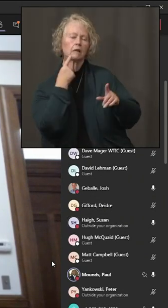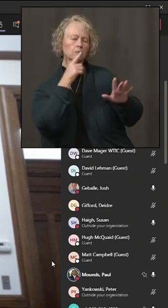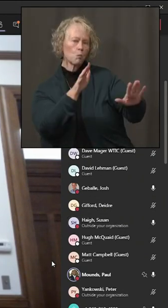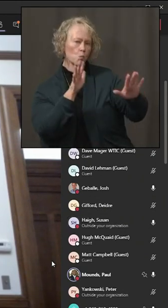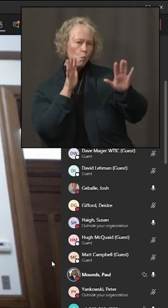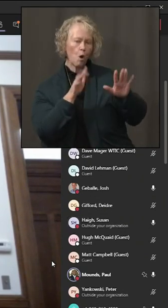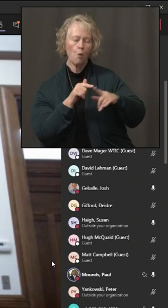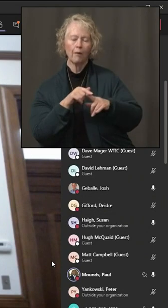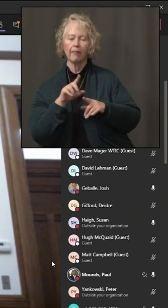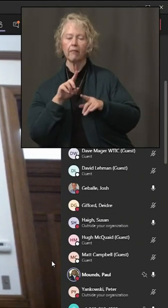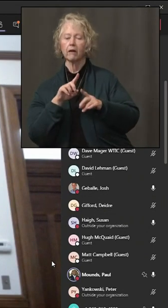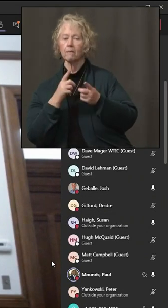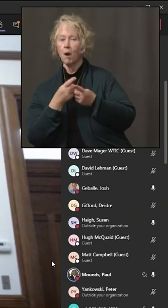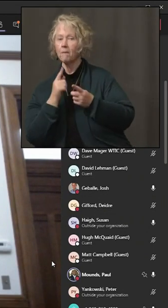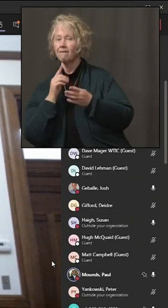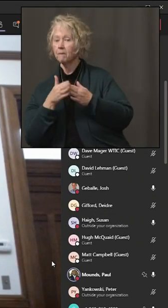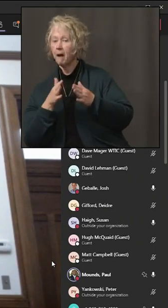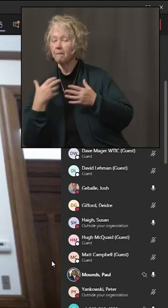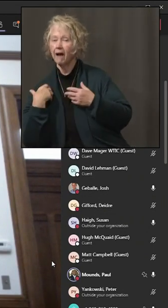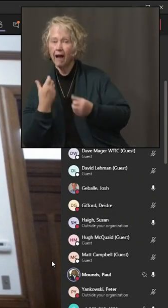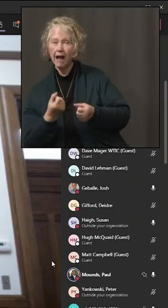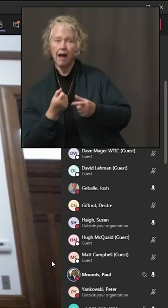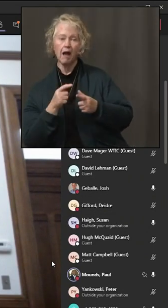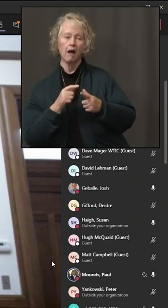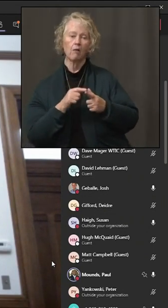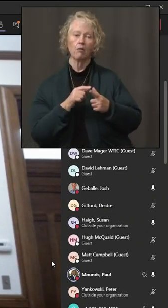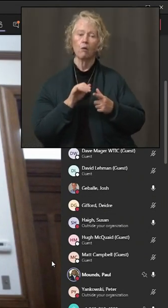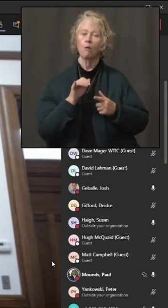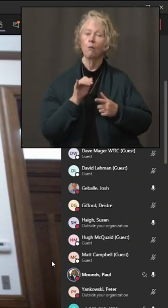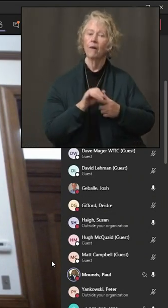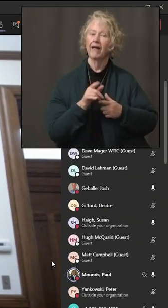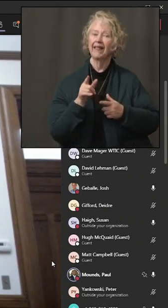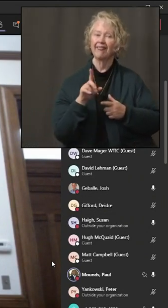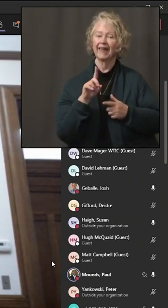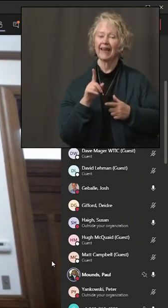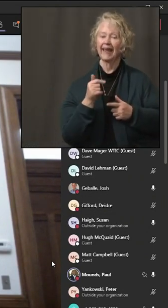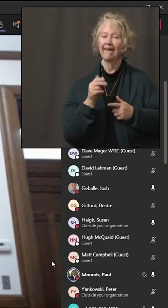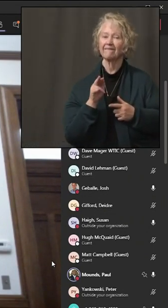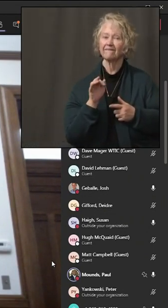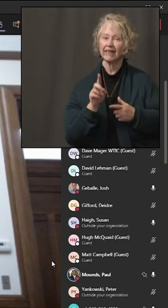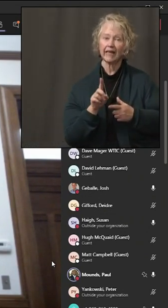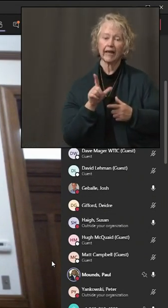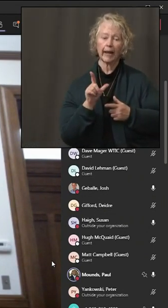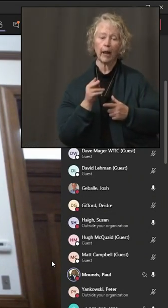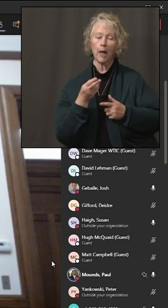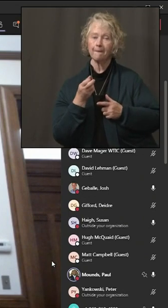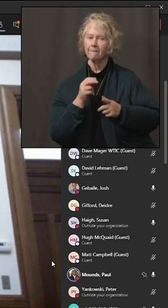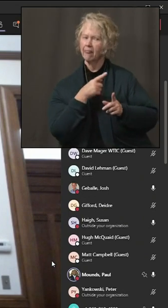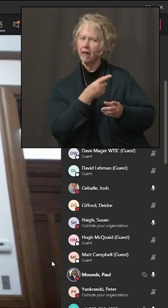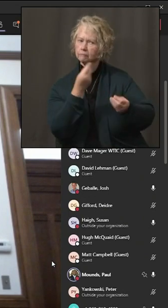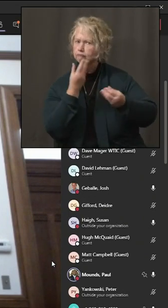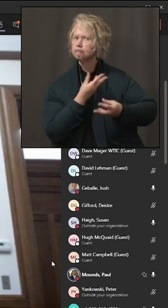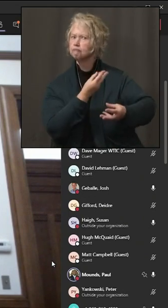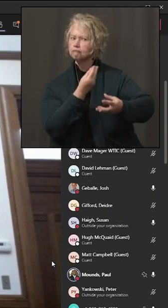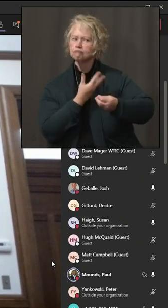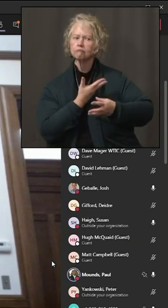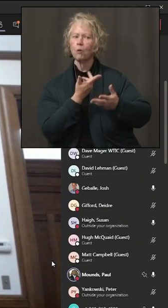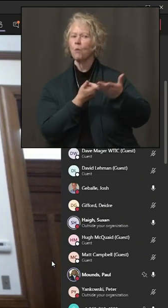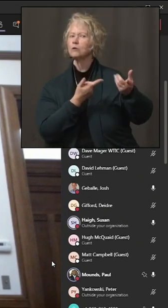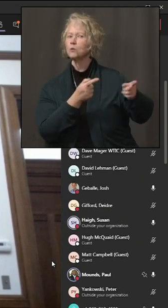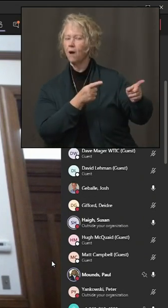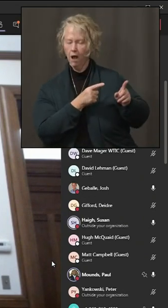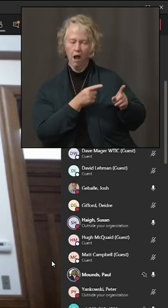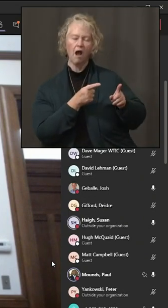and with DECD and David Lehman in providing us thorough updates in any of their developments going forward.